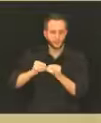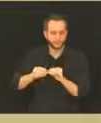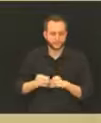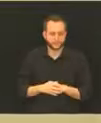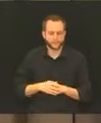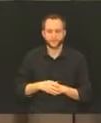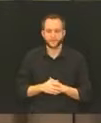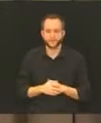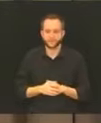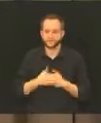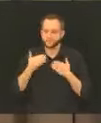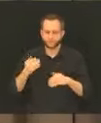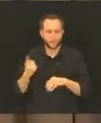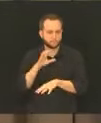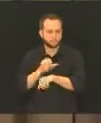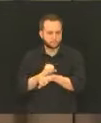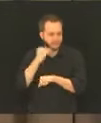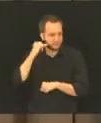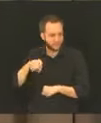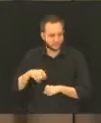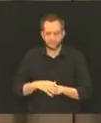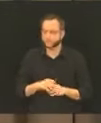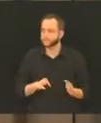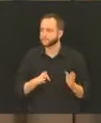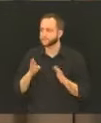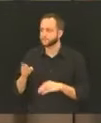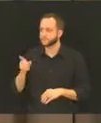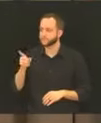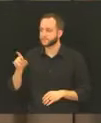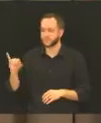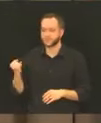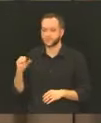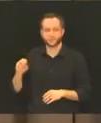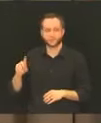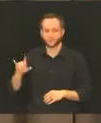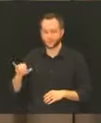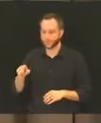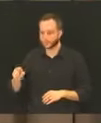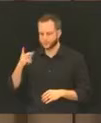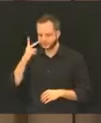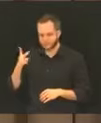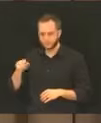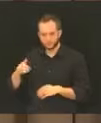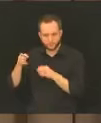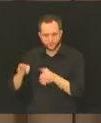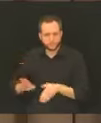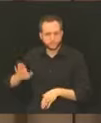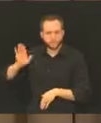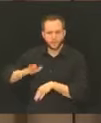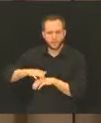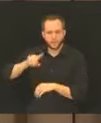And then just real quick, I saw Jackson at KMBC had his hand raised still in zoom. didn't know if you had additional questions.